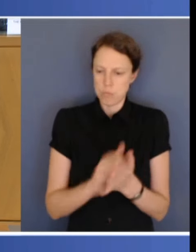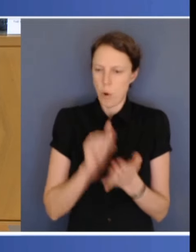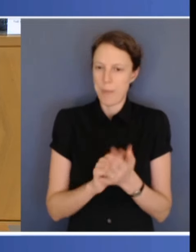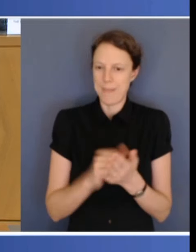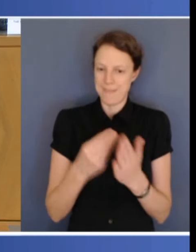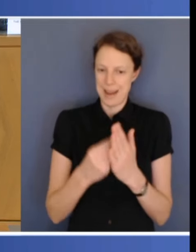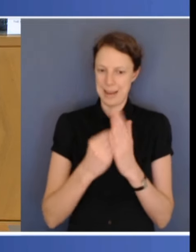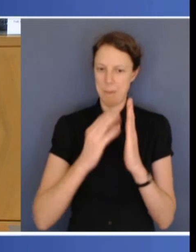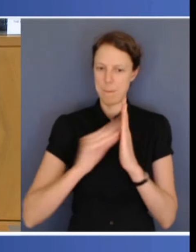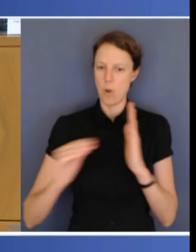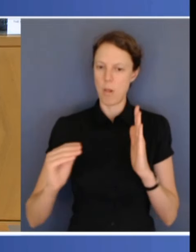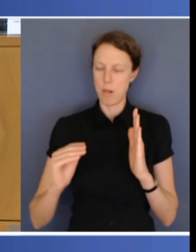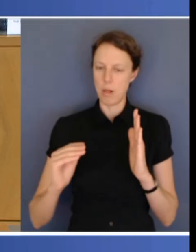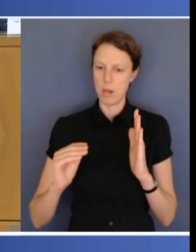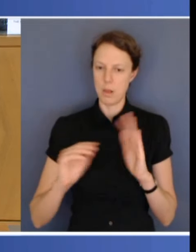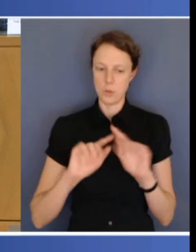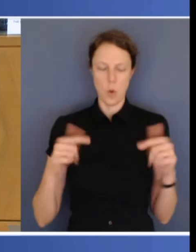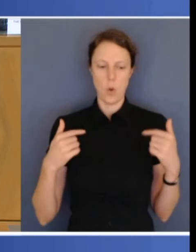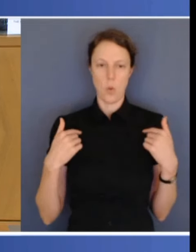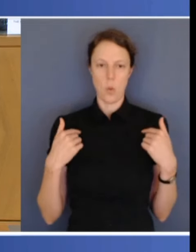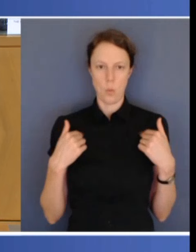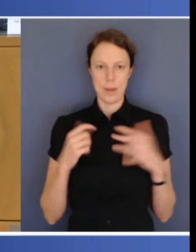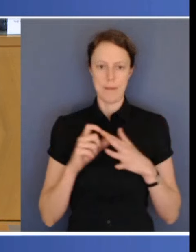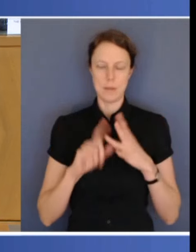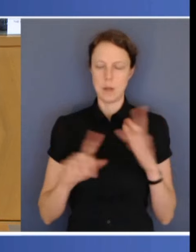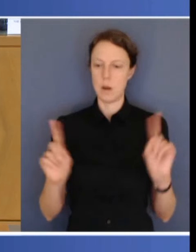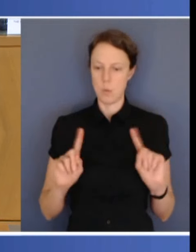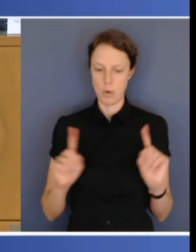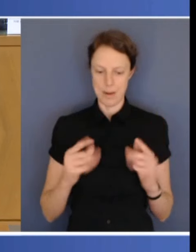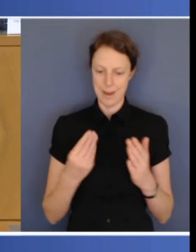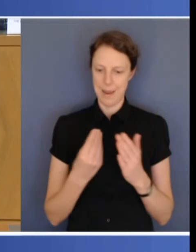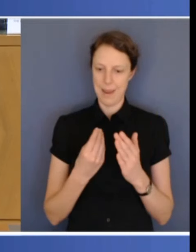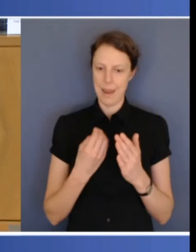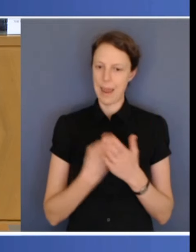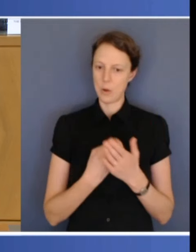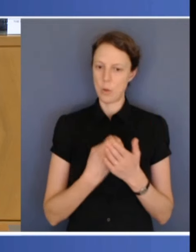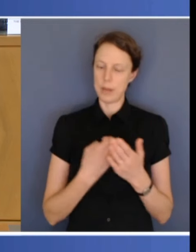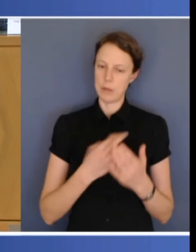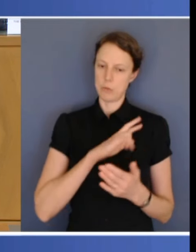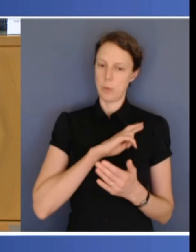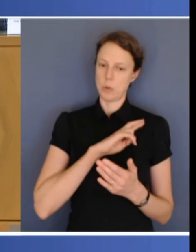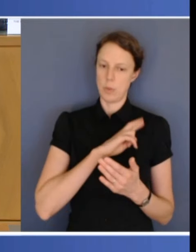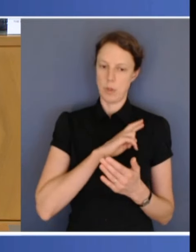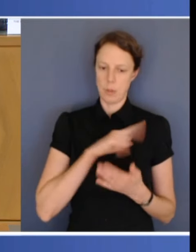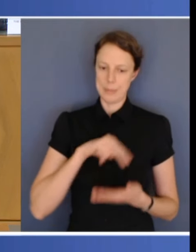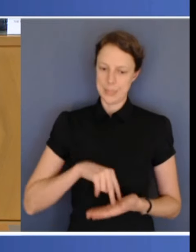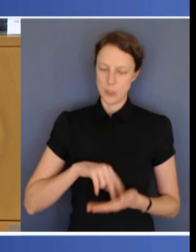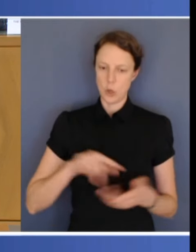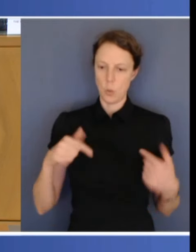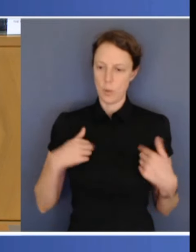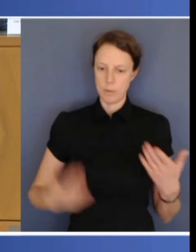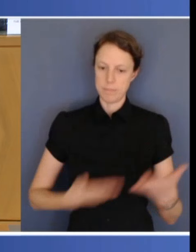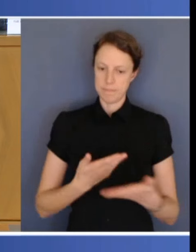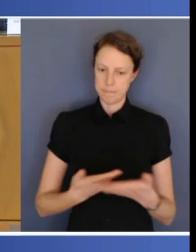done, as part of our economically responsible position, put positions forward, but we continue